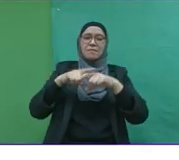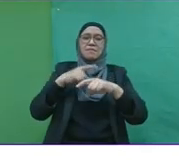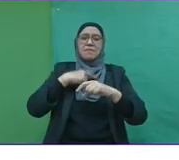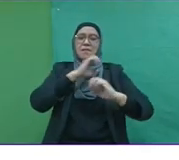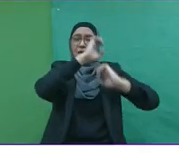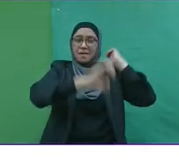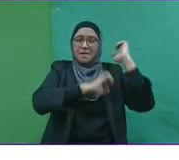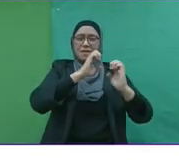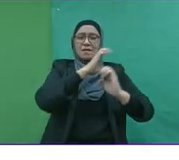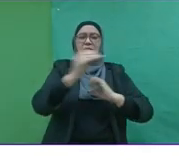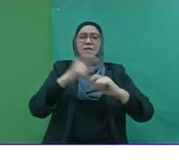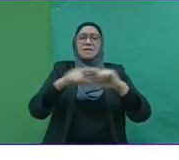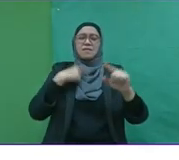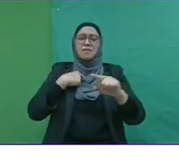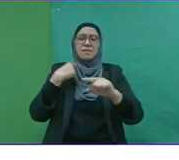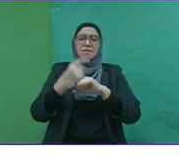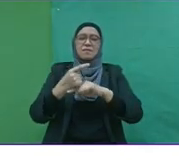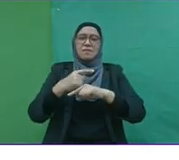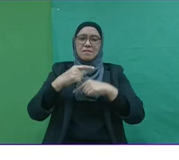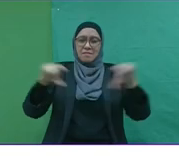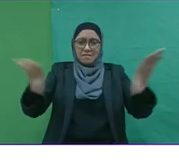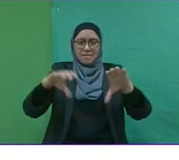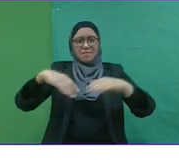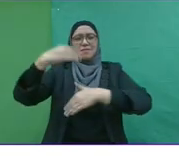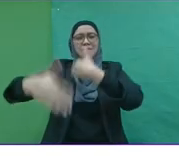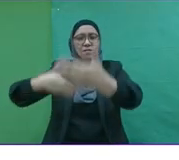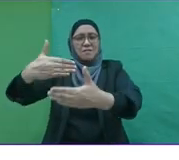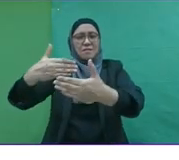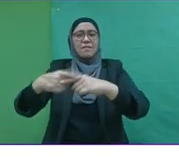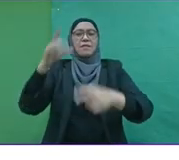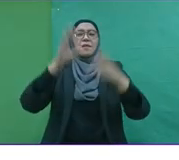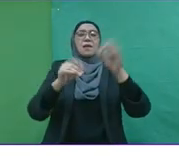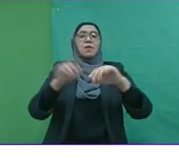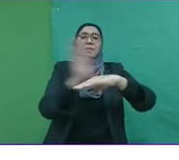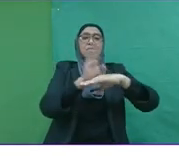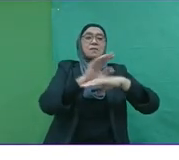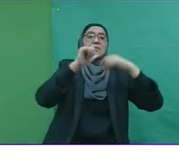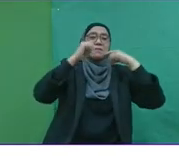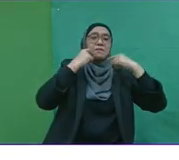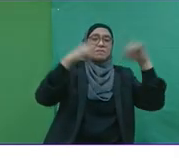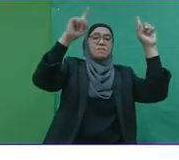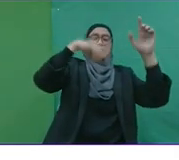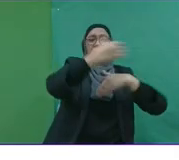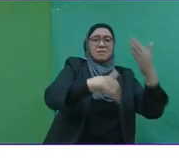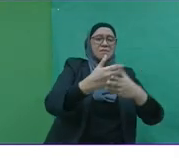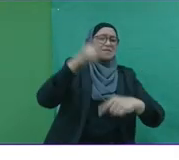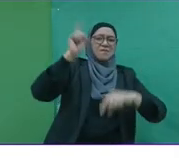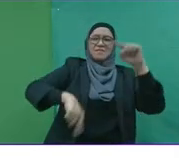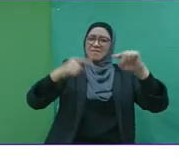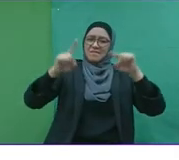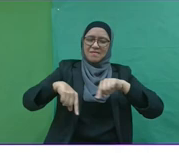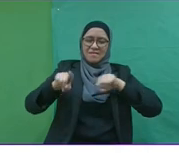ethics, and execution. It has been said that if your business is not excellent, you are not able to compete.